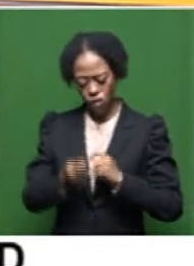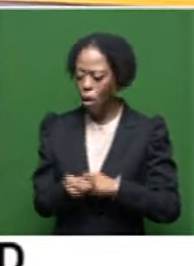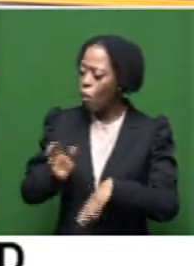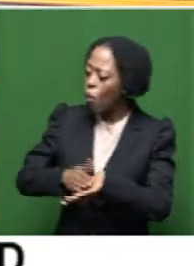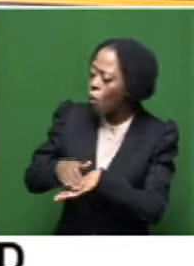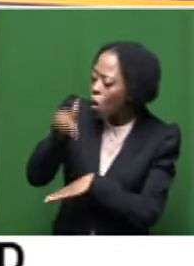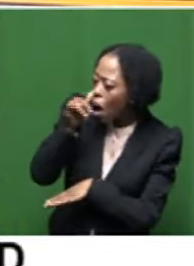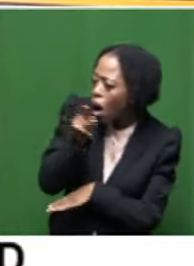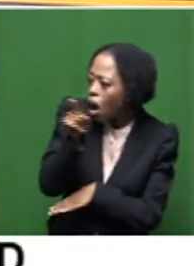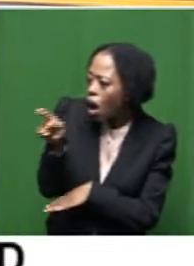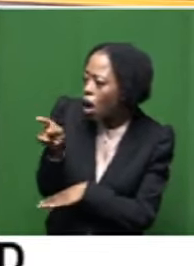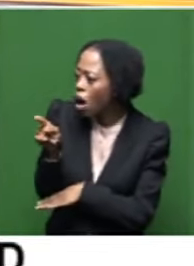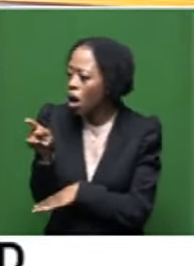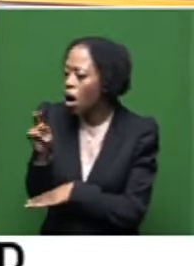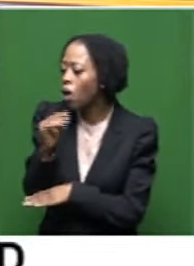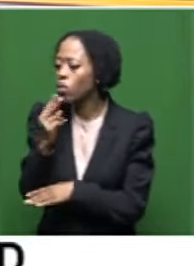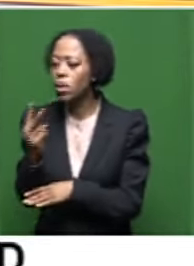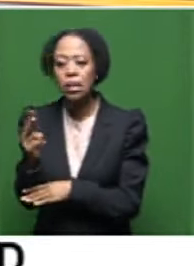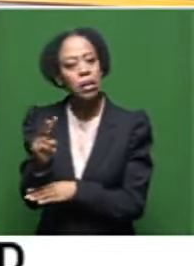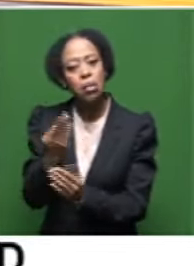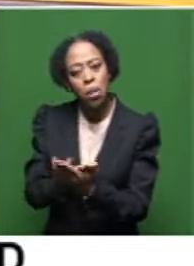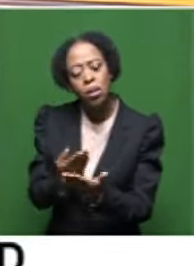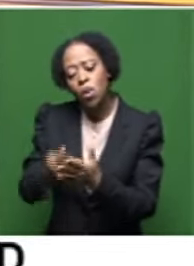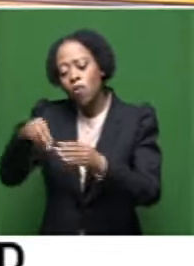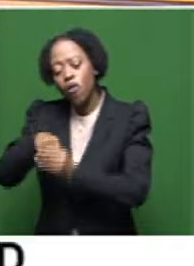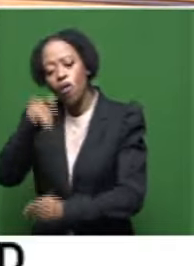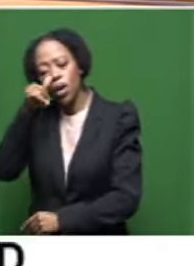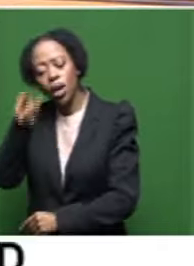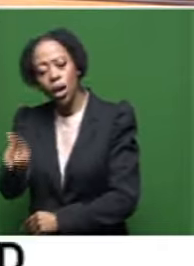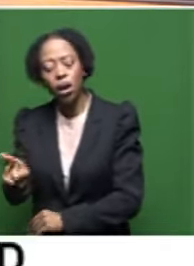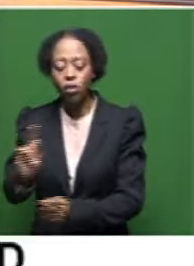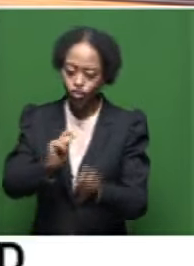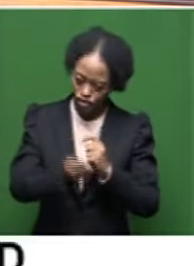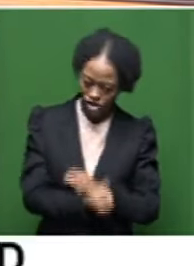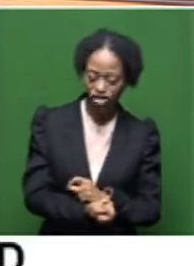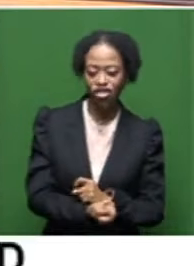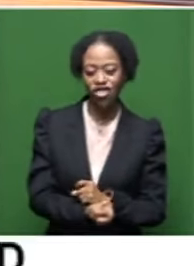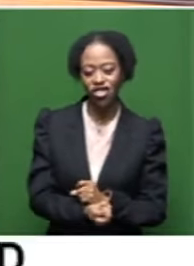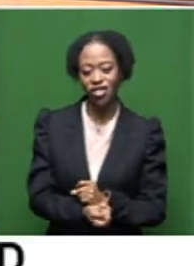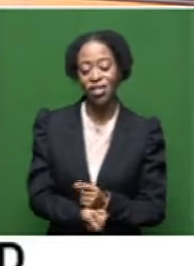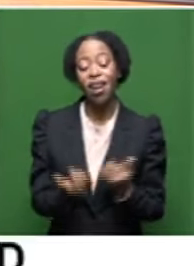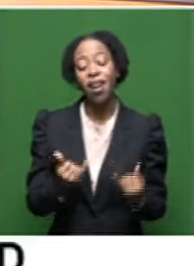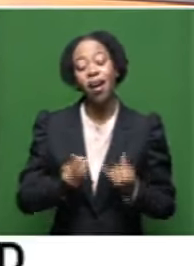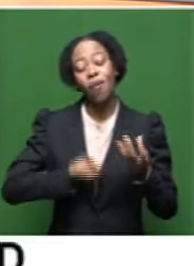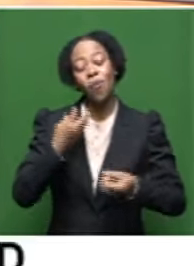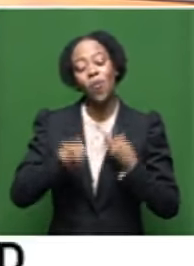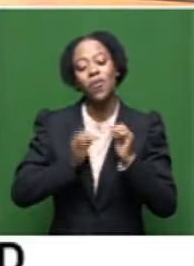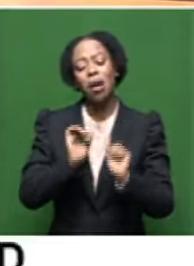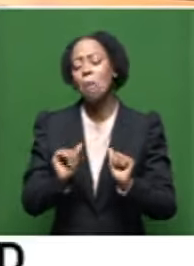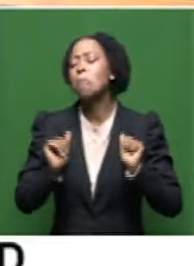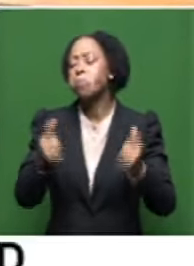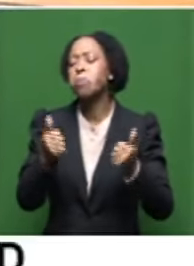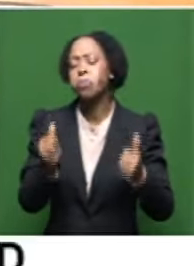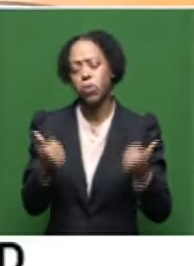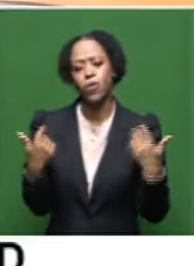gangsters or those who could be falling into the shape of gangsterism. So, um, you know, his poetry was great, no